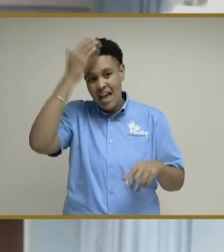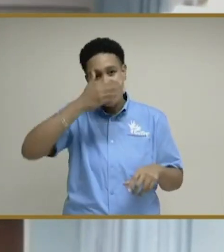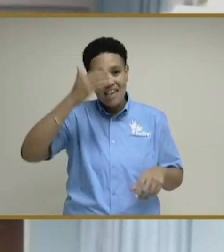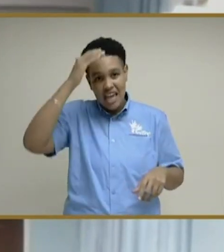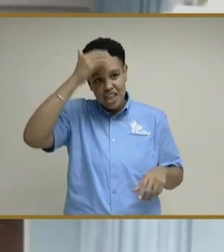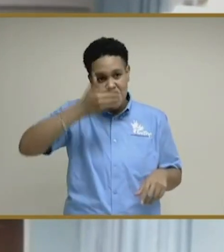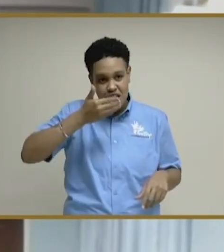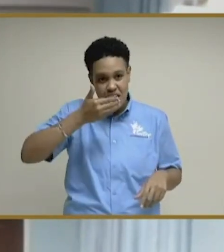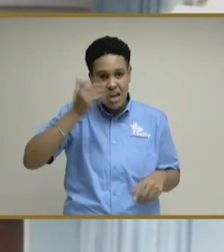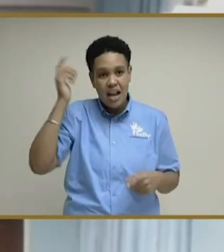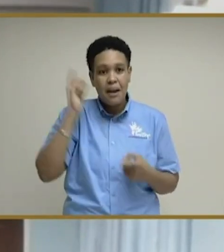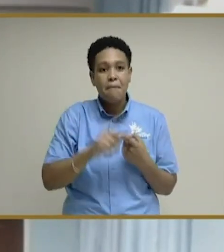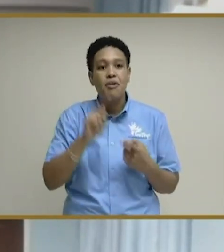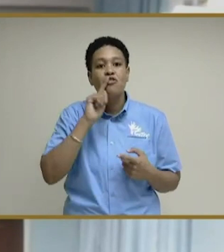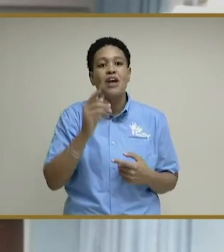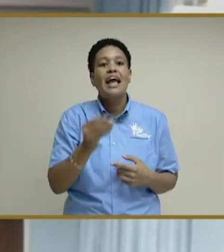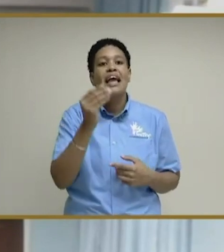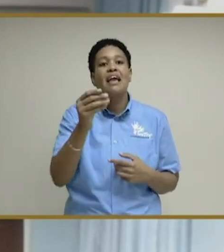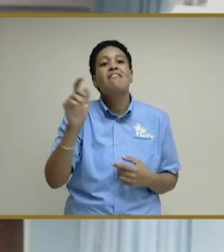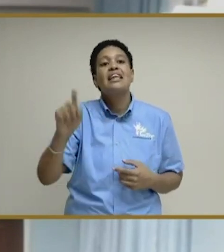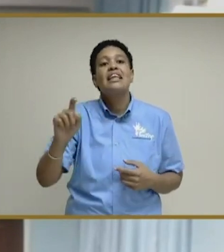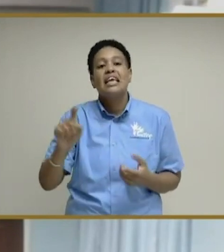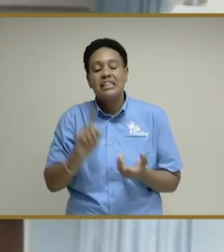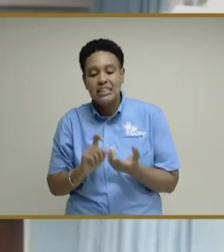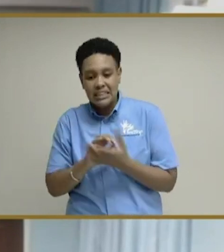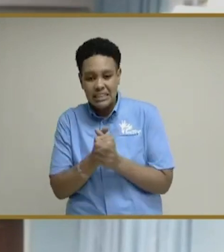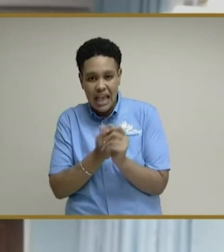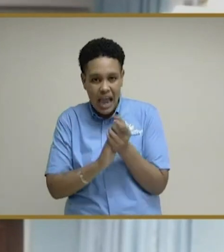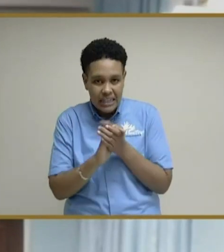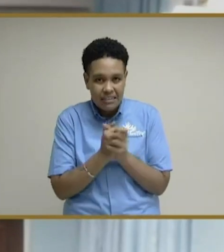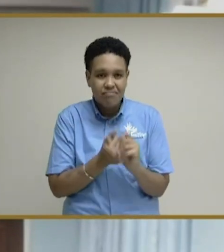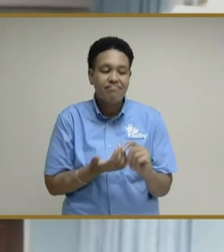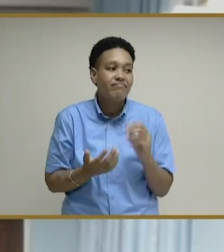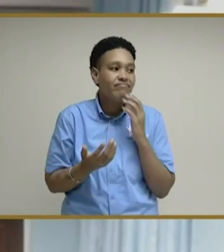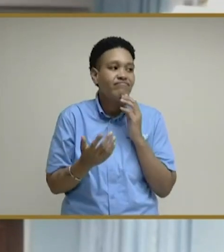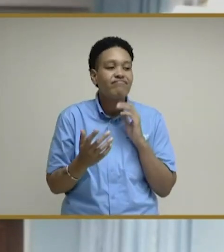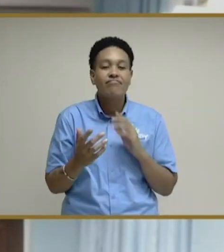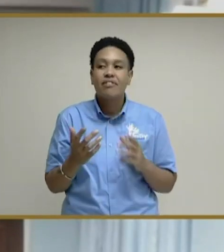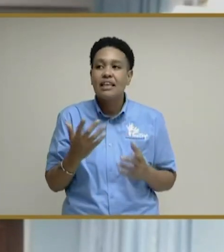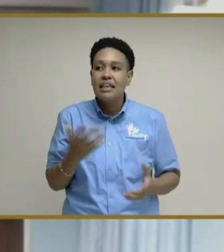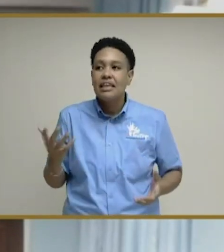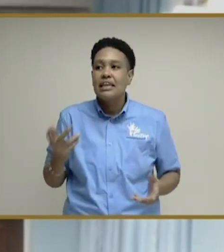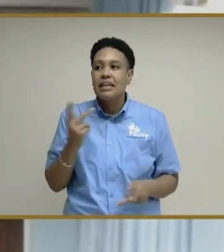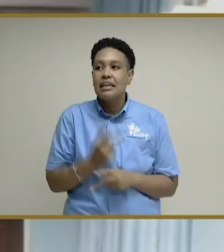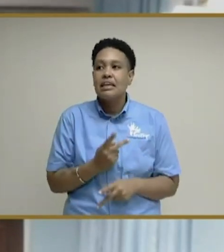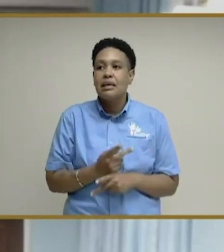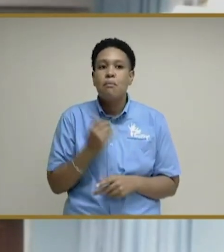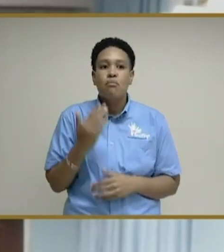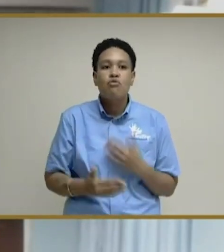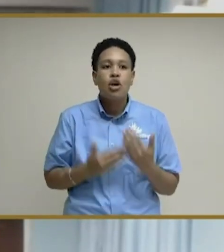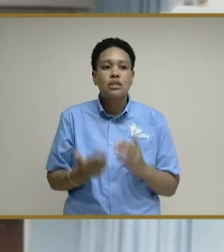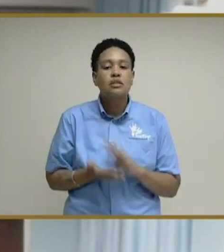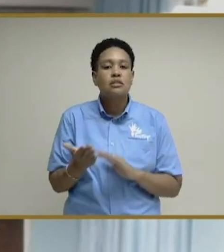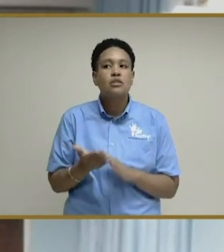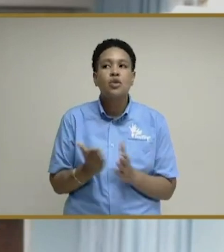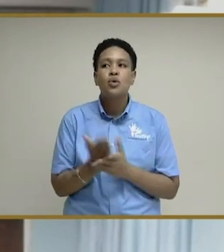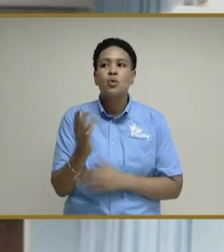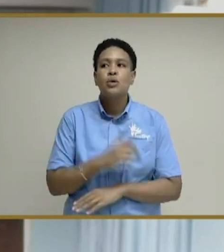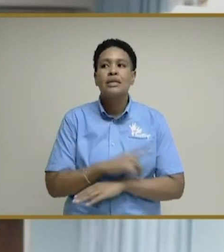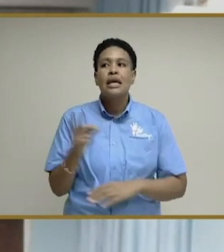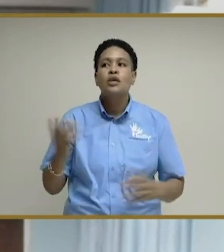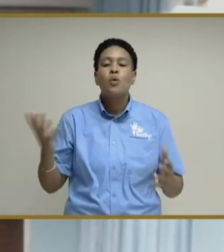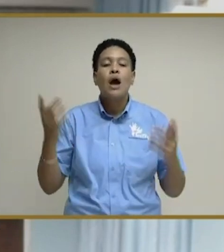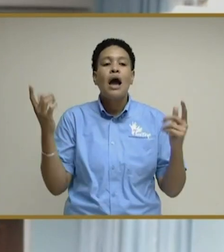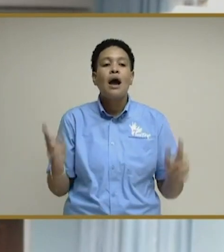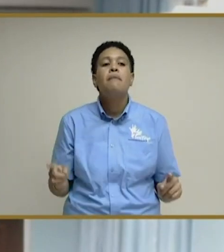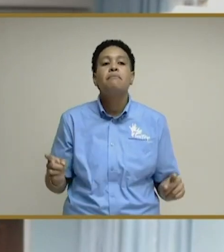they'll given the necessary sanitizing liquid to keep that process going to the date. So what